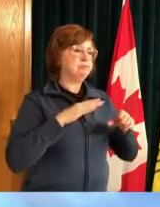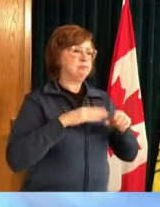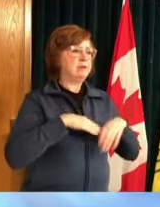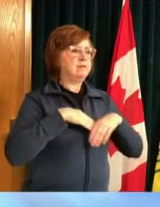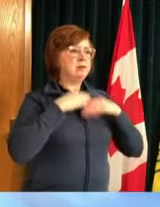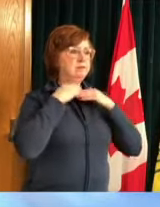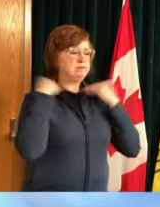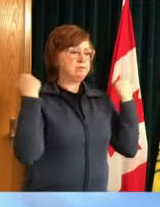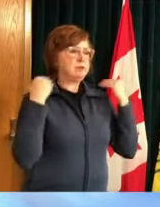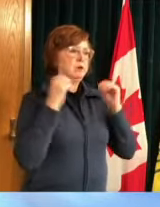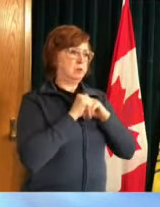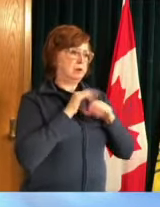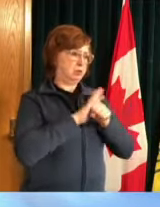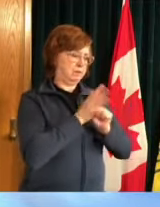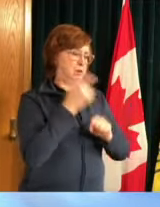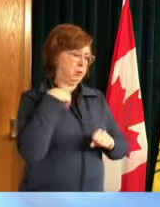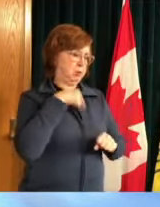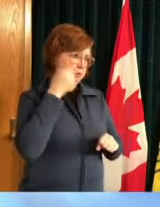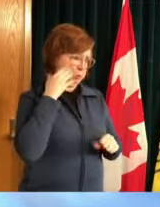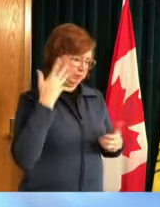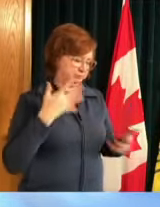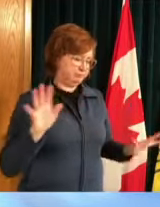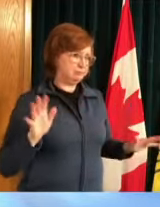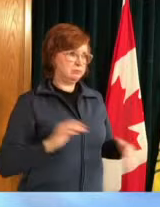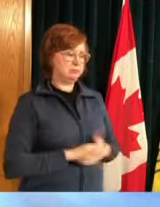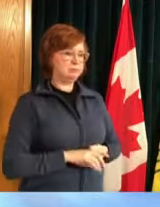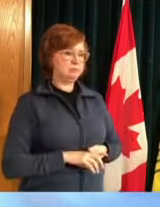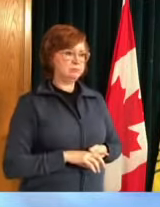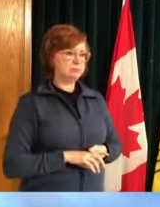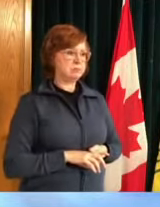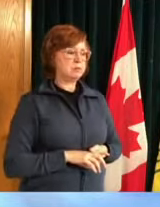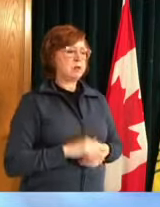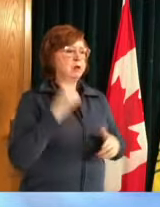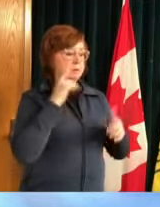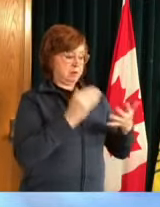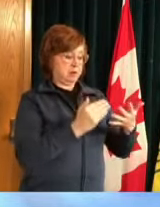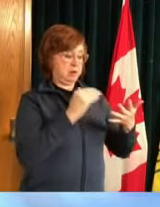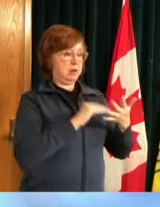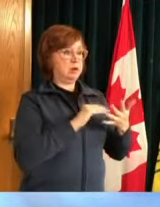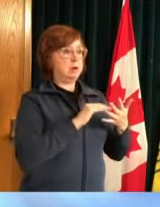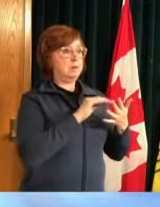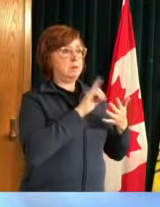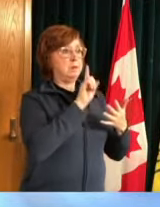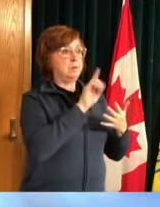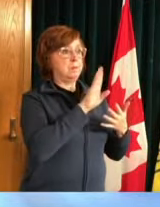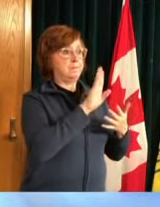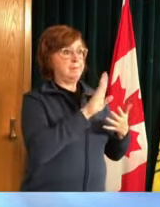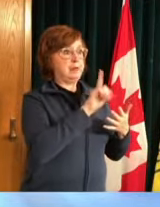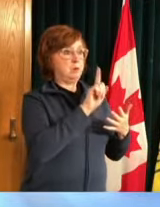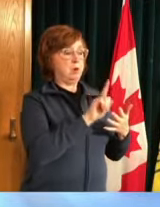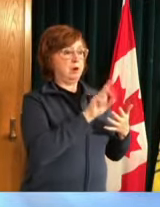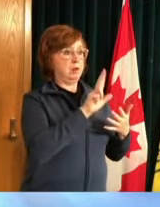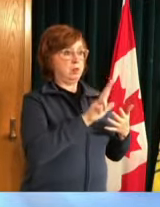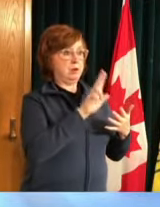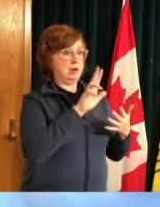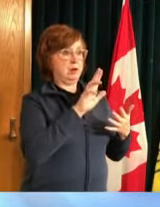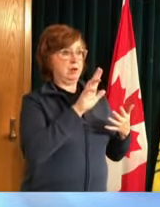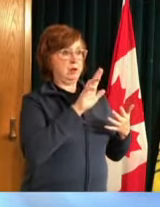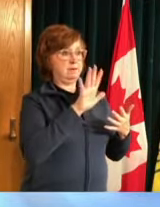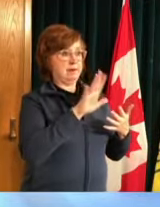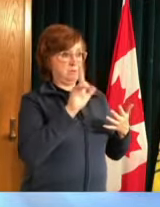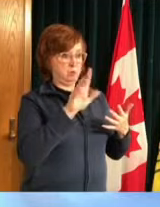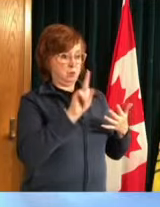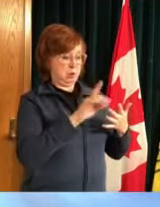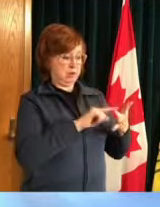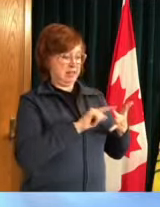um you know the b1351 was contained and now in the southwest of part of the province we have a cluster of five uh